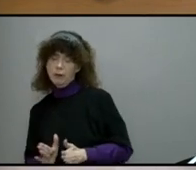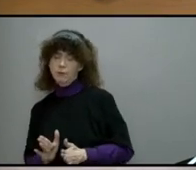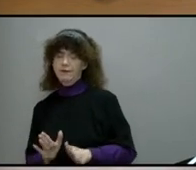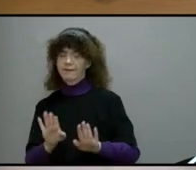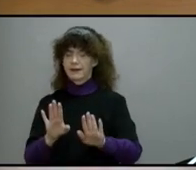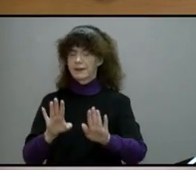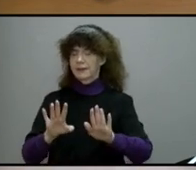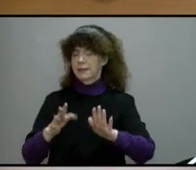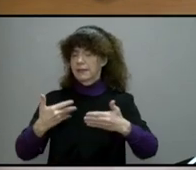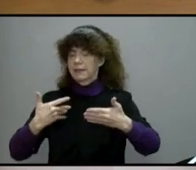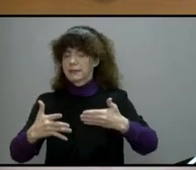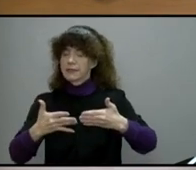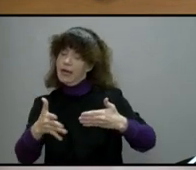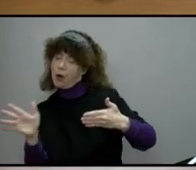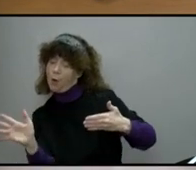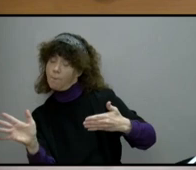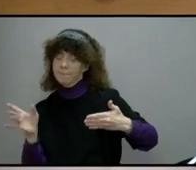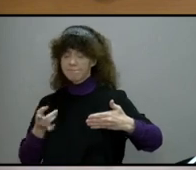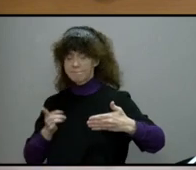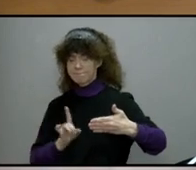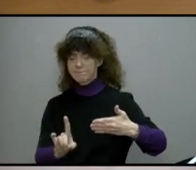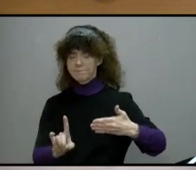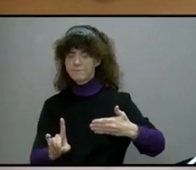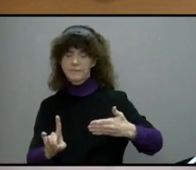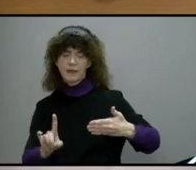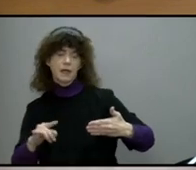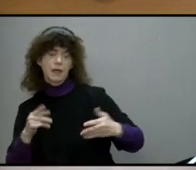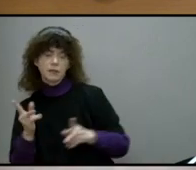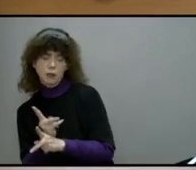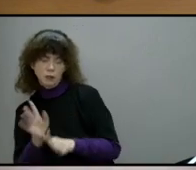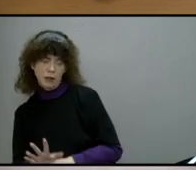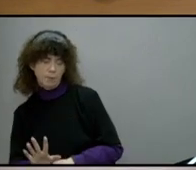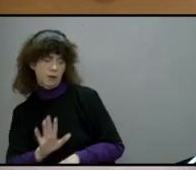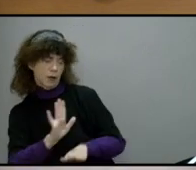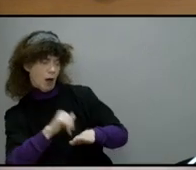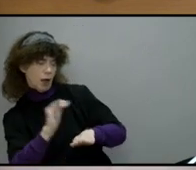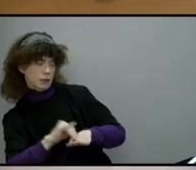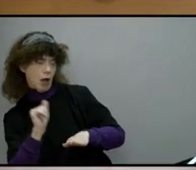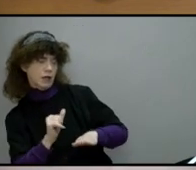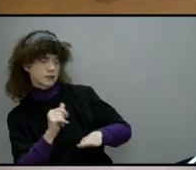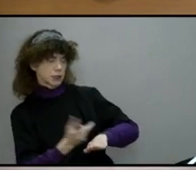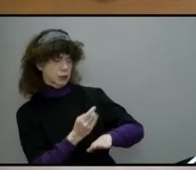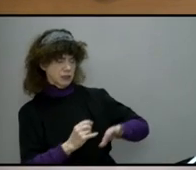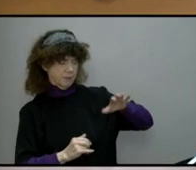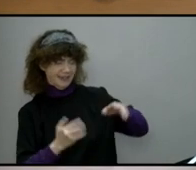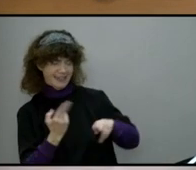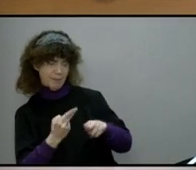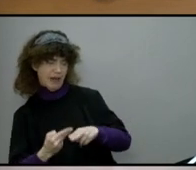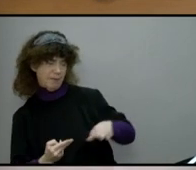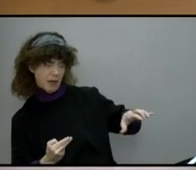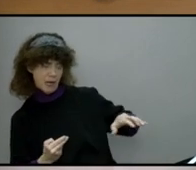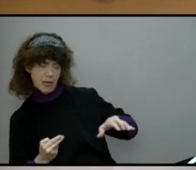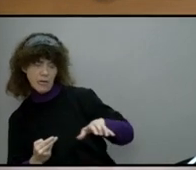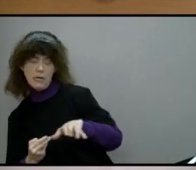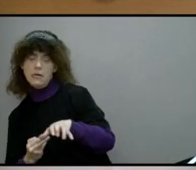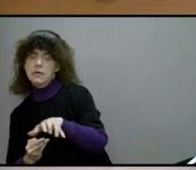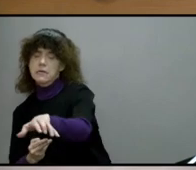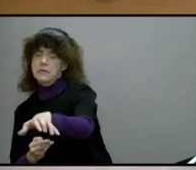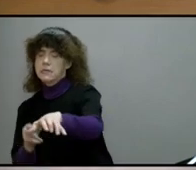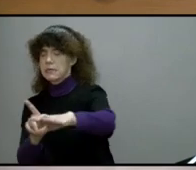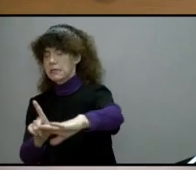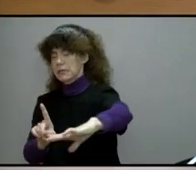the gatekeeper opens. The sheep hear his voice, and he calls his own sheep by name and leads them out.